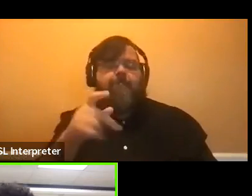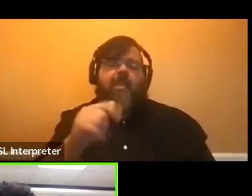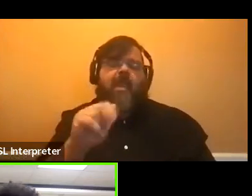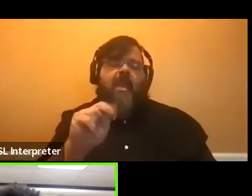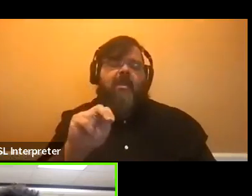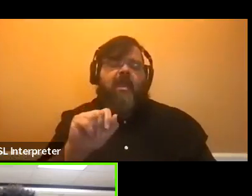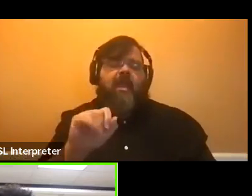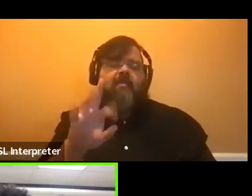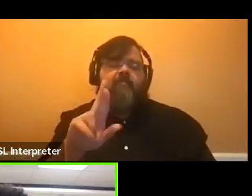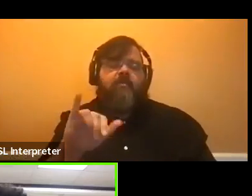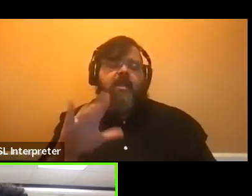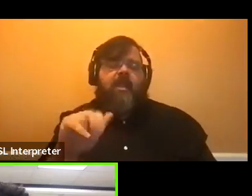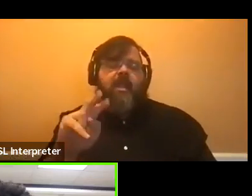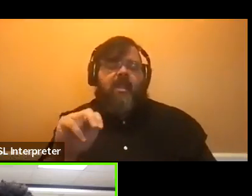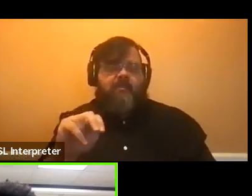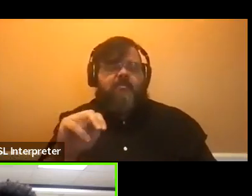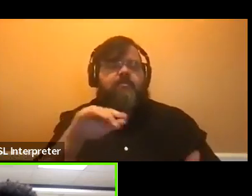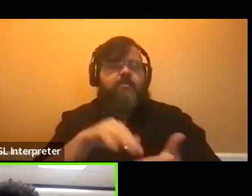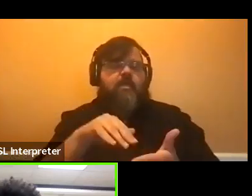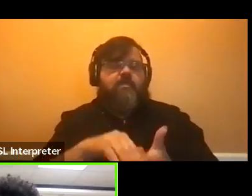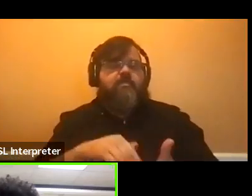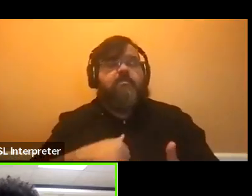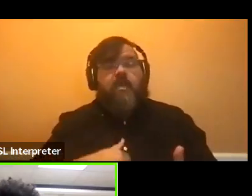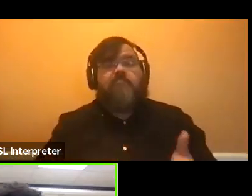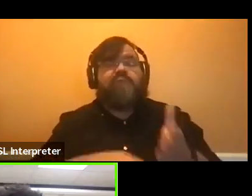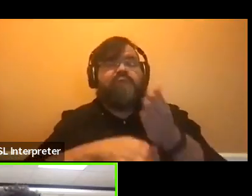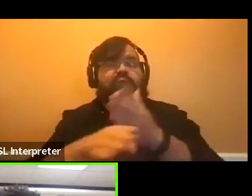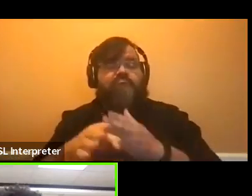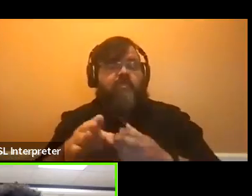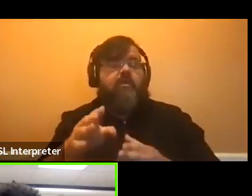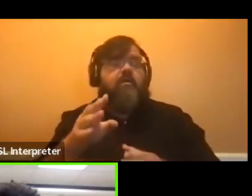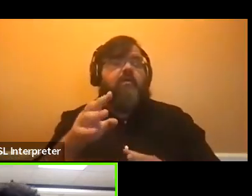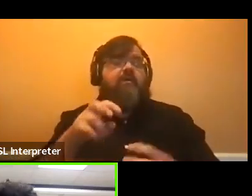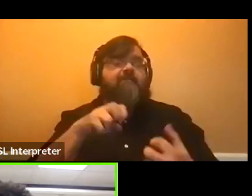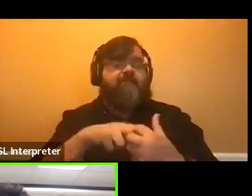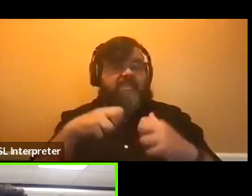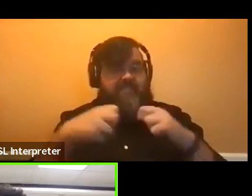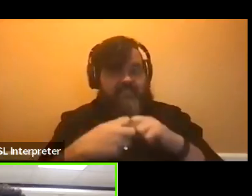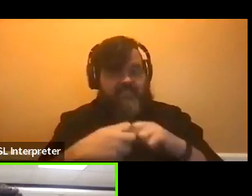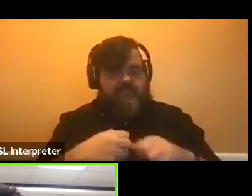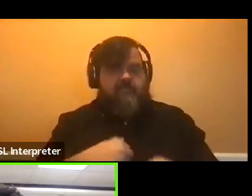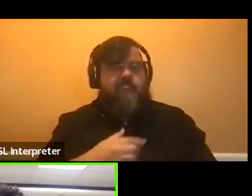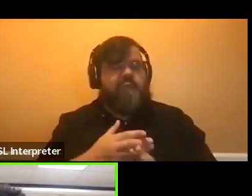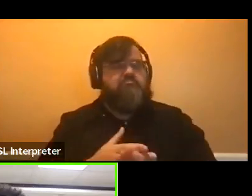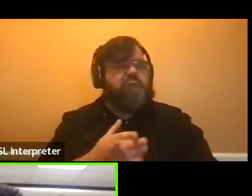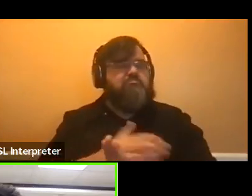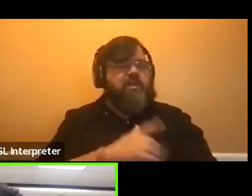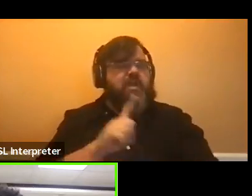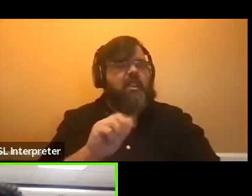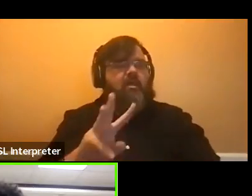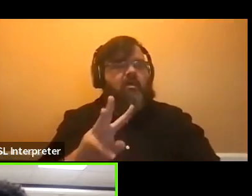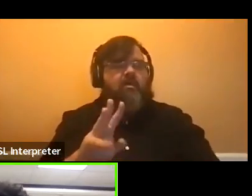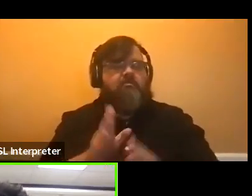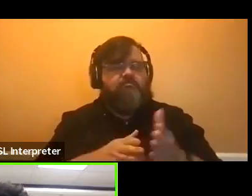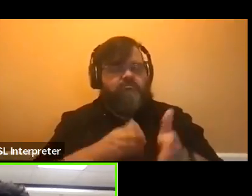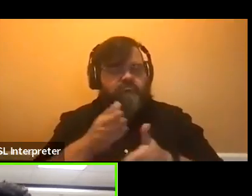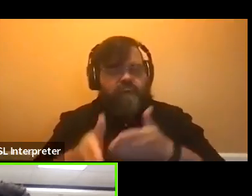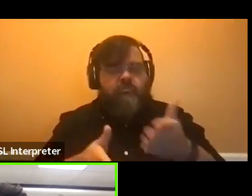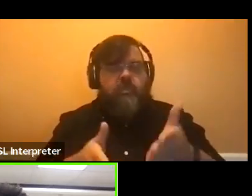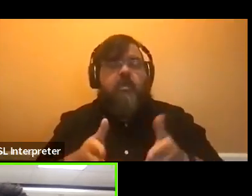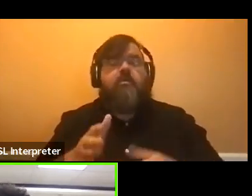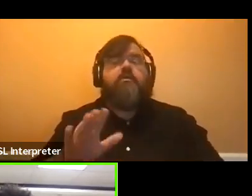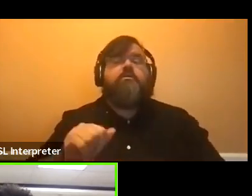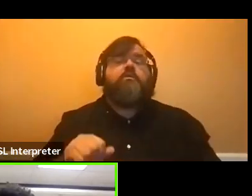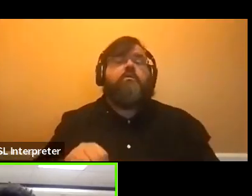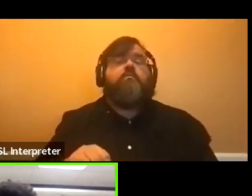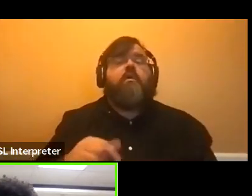Physics. I'm on the pre-law track. So something major that I'm involved in that's involved in honors, as I'm the president of the Black and Brown